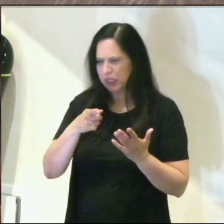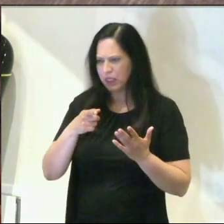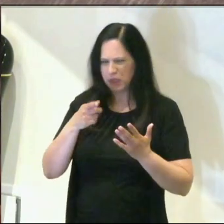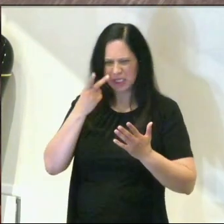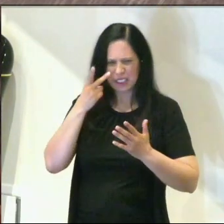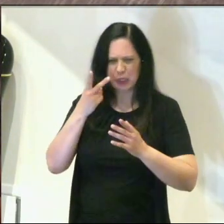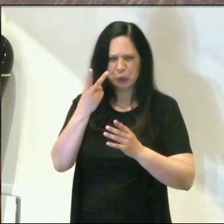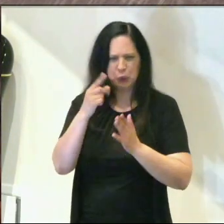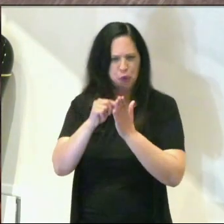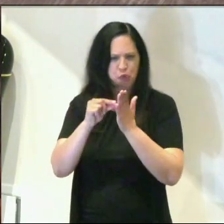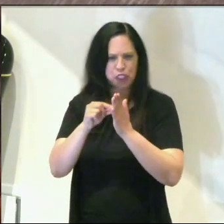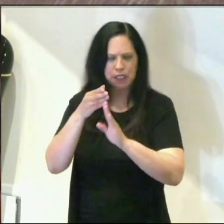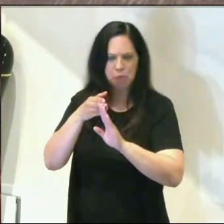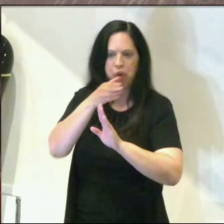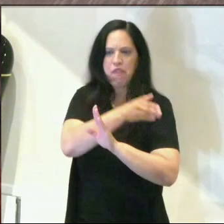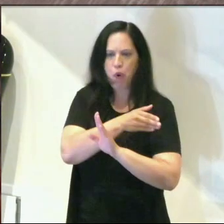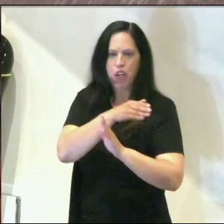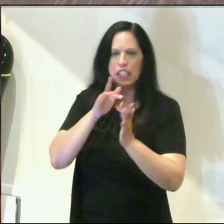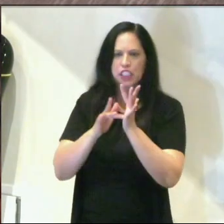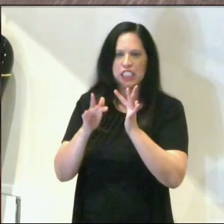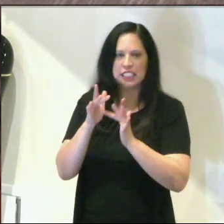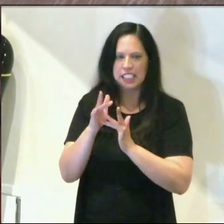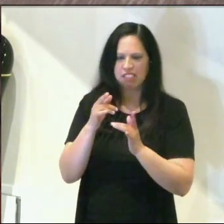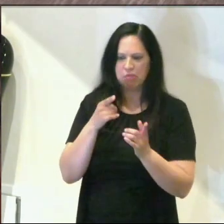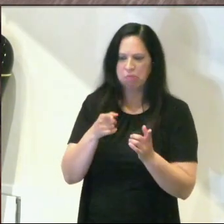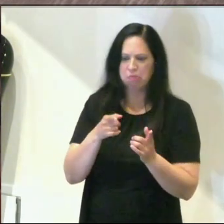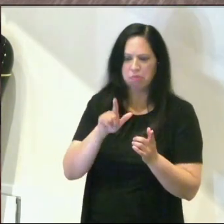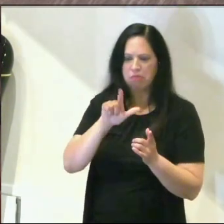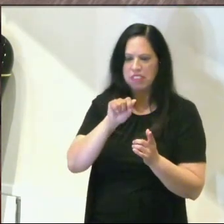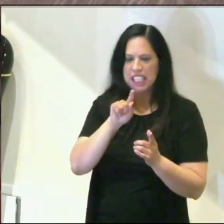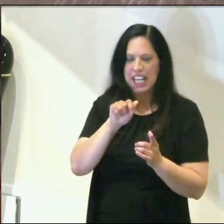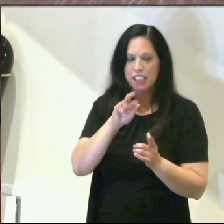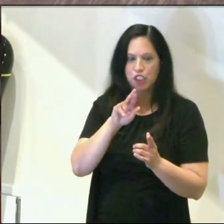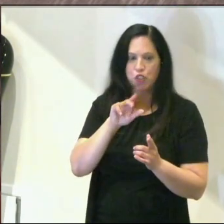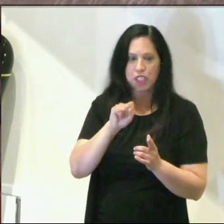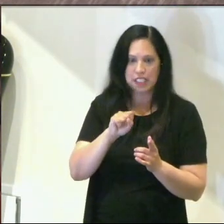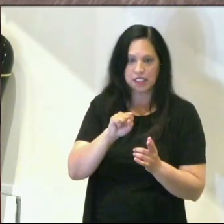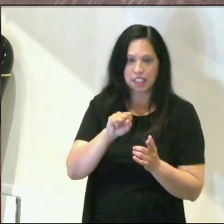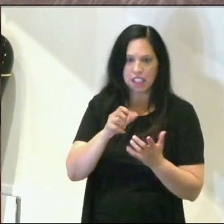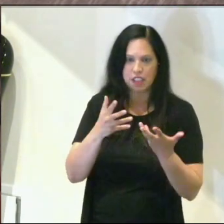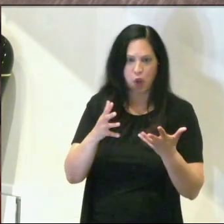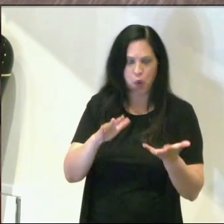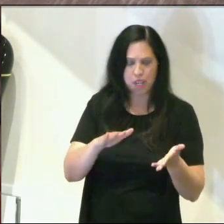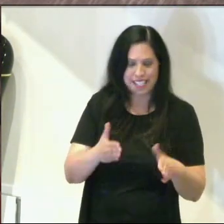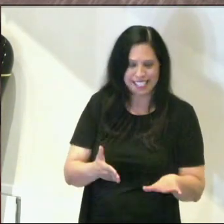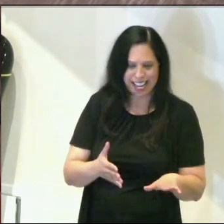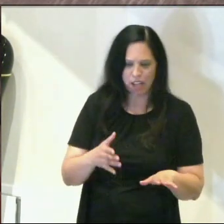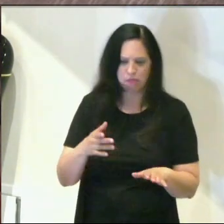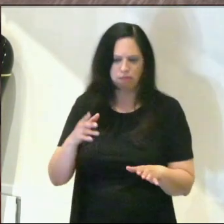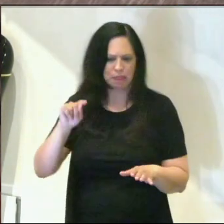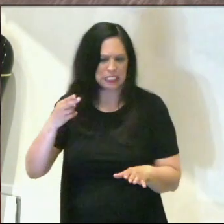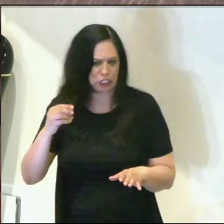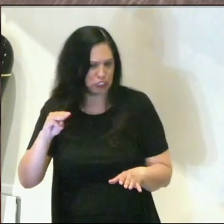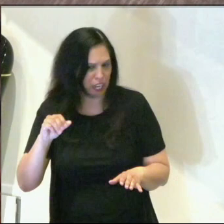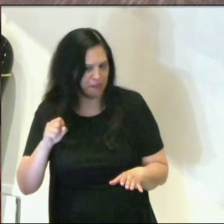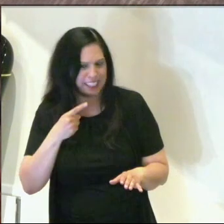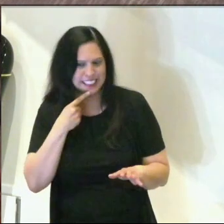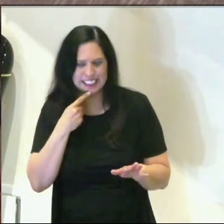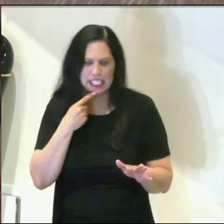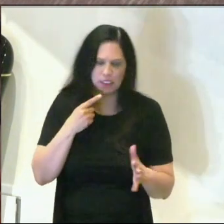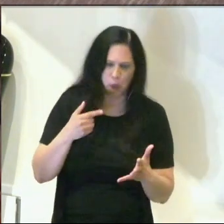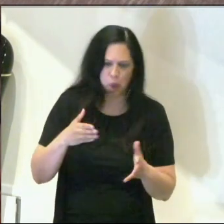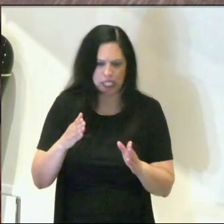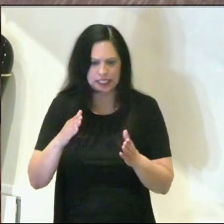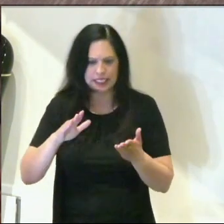two verses earlier that Jesus is actually he's dead. That's when Thomas says, let us go die with him. But even if he's talking about